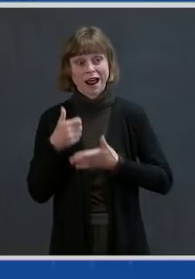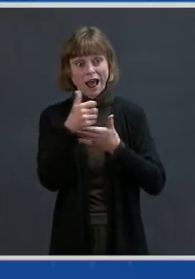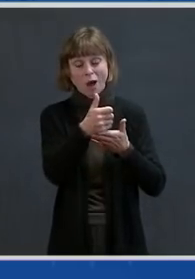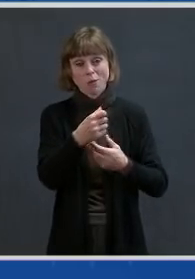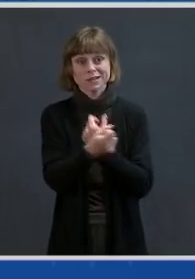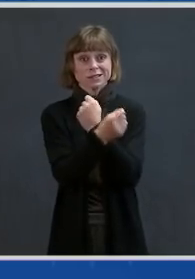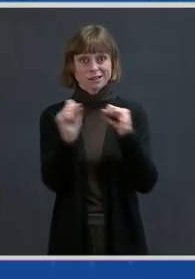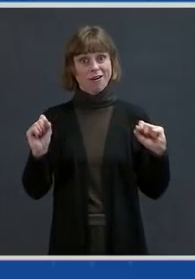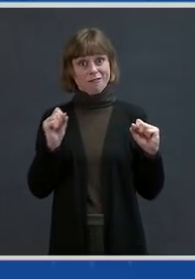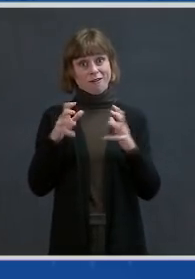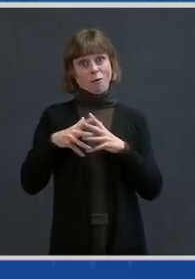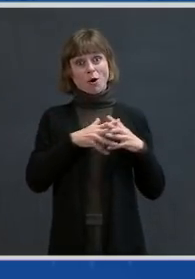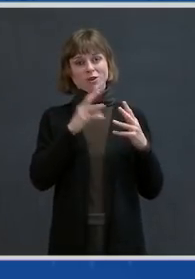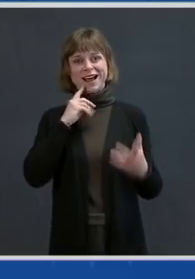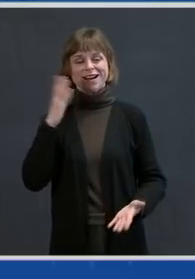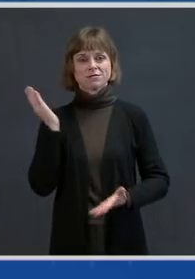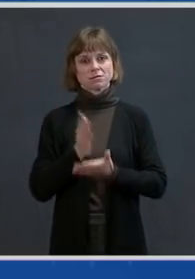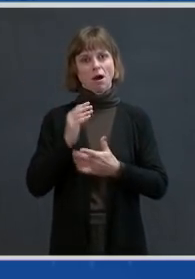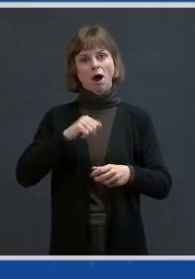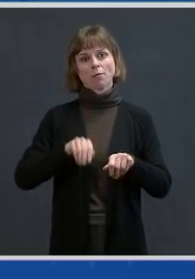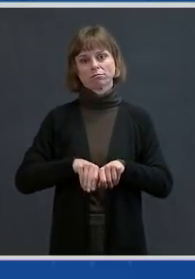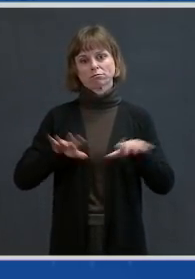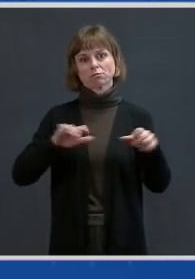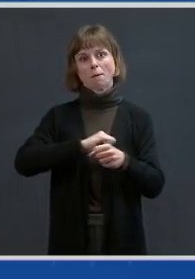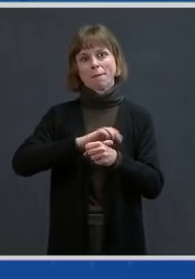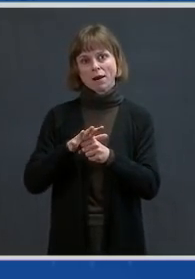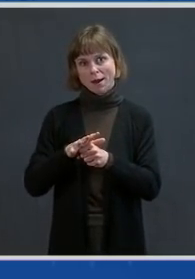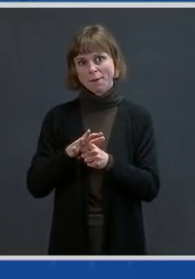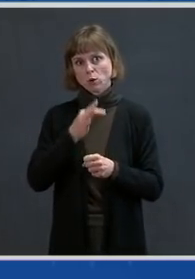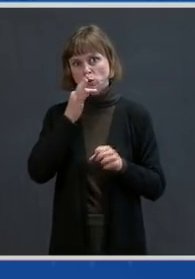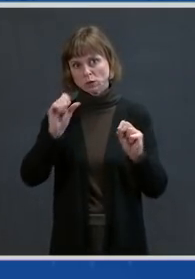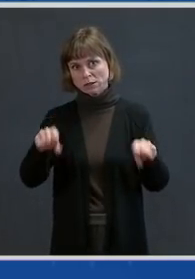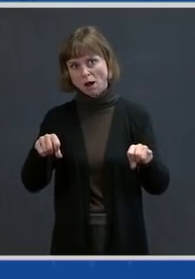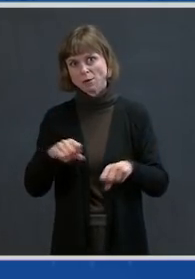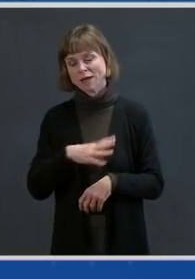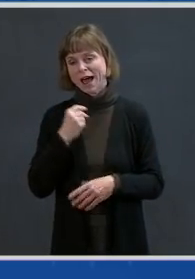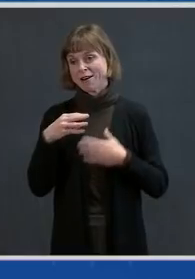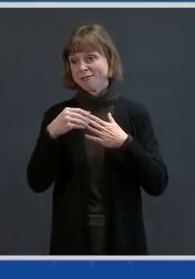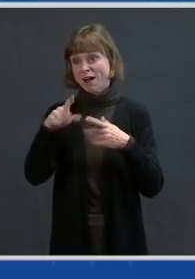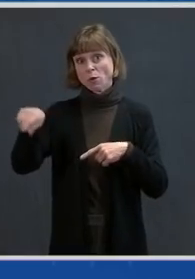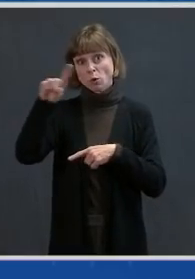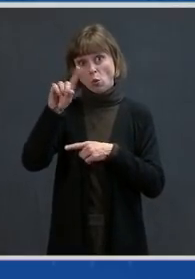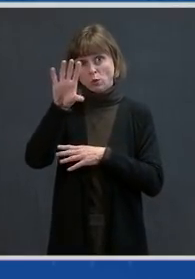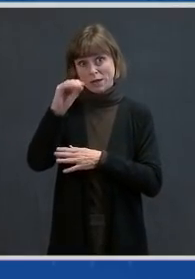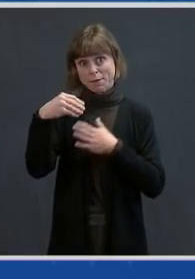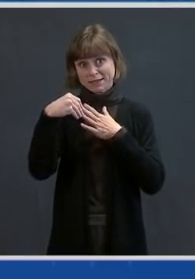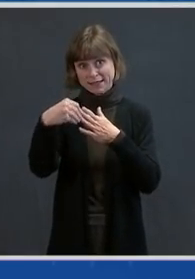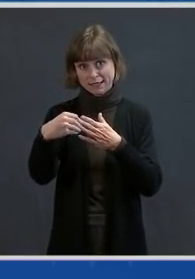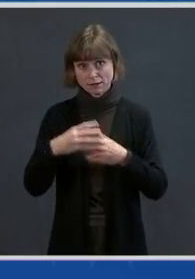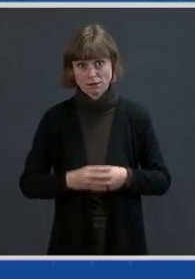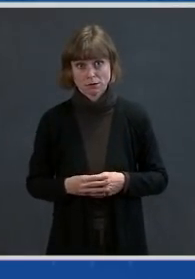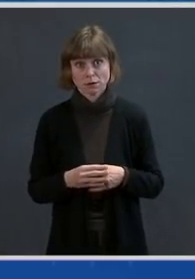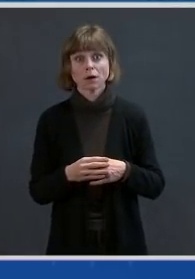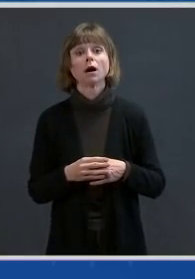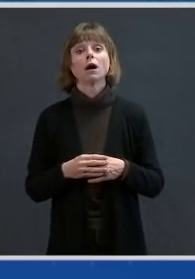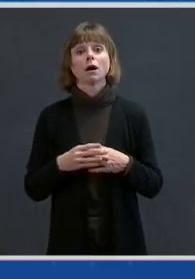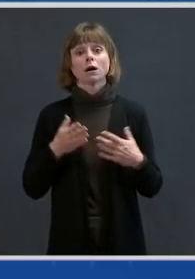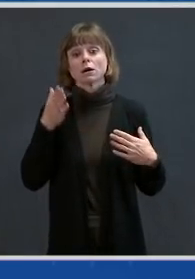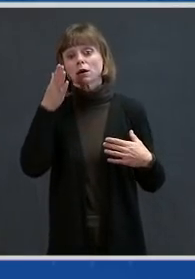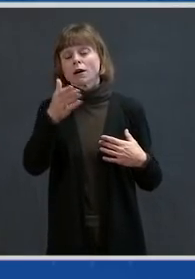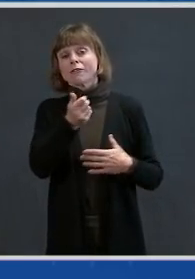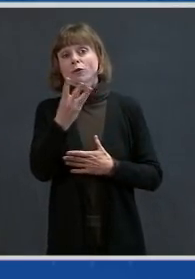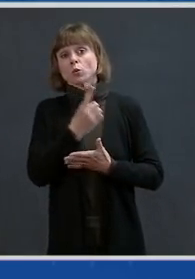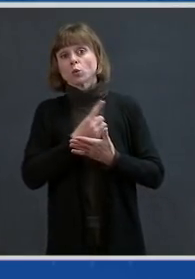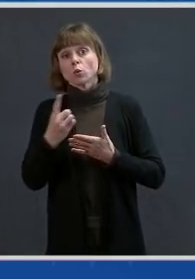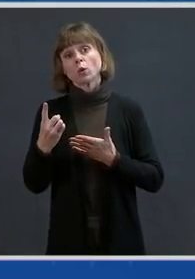ending the pandemic as quickly as possible, while also following the lead of these other companies. Over the coming weeks, the Biden administration will